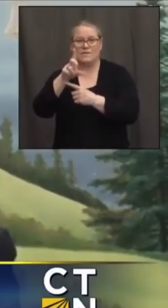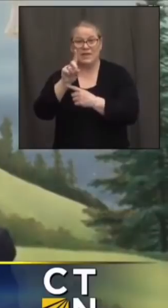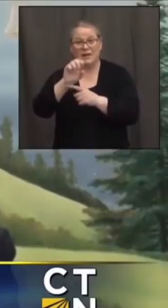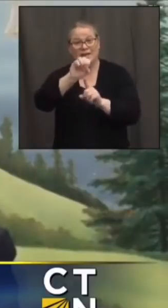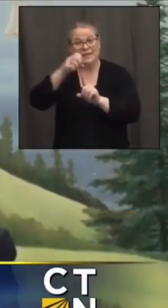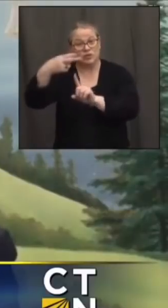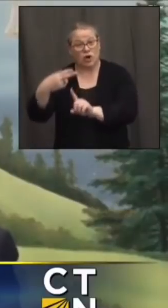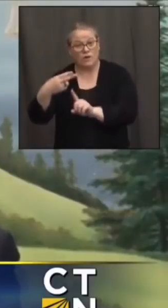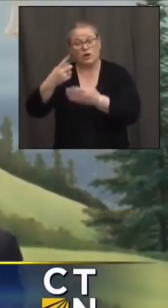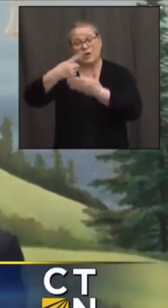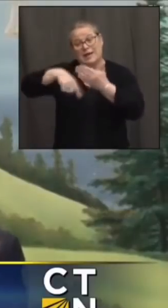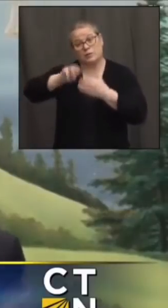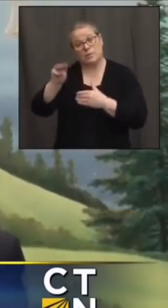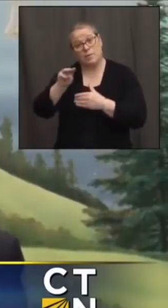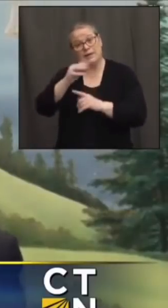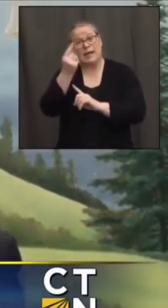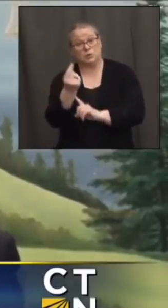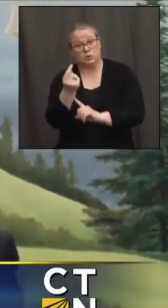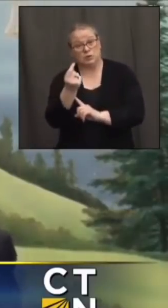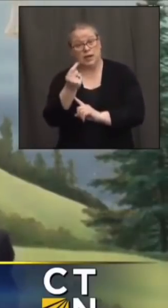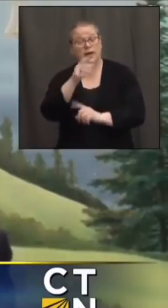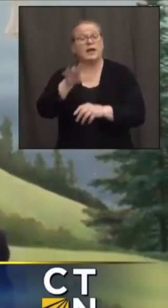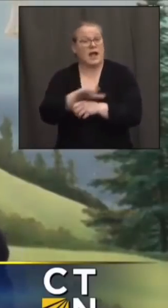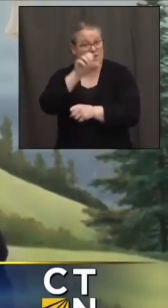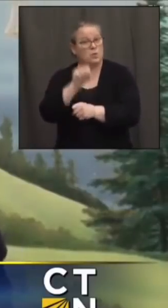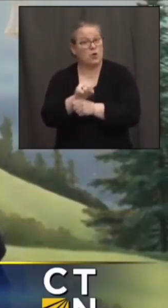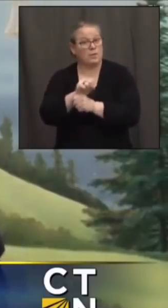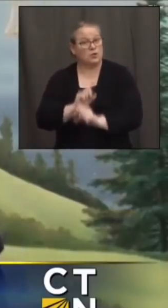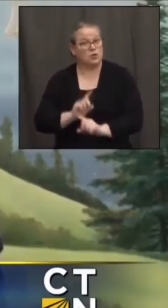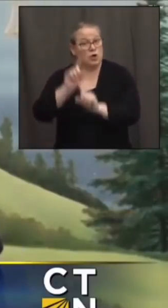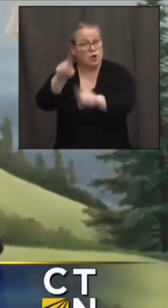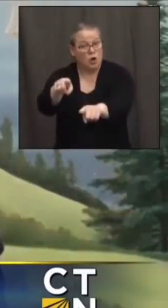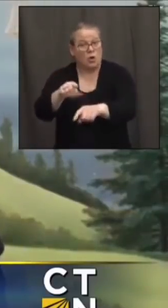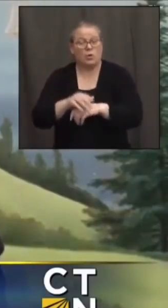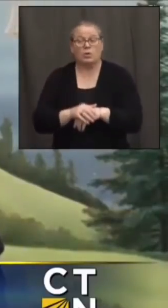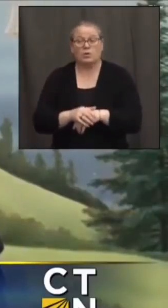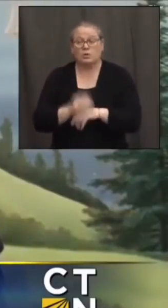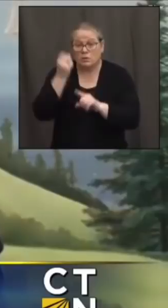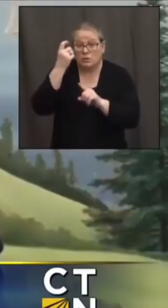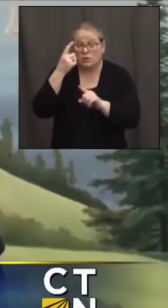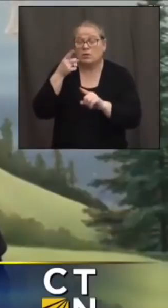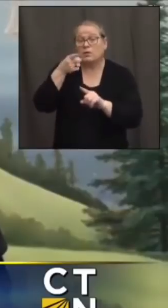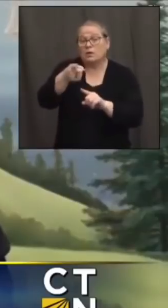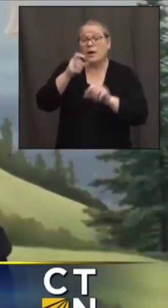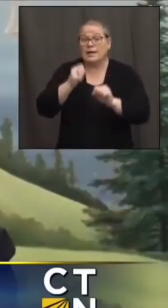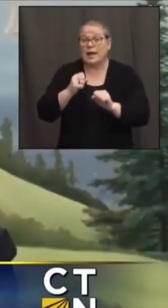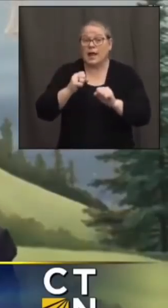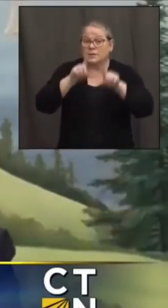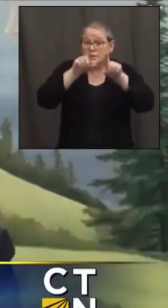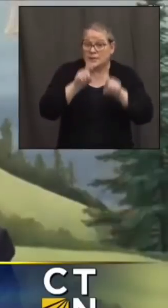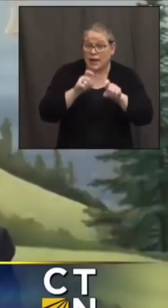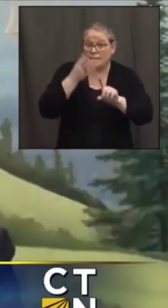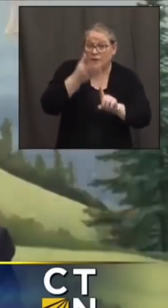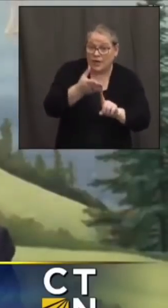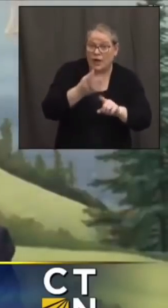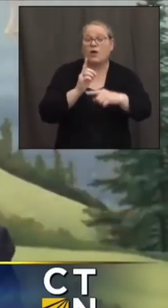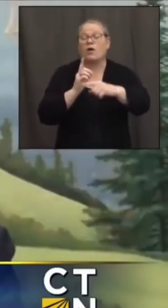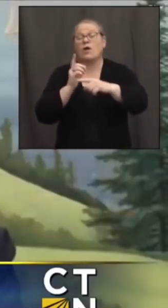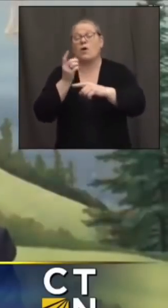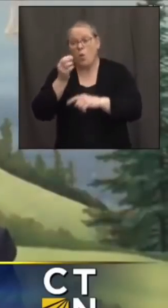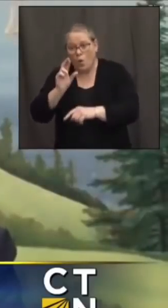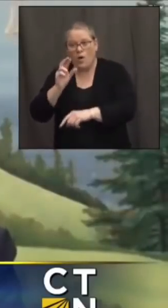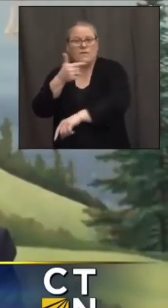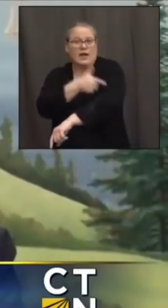have an appointment there of course you can get a vaccine vaccinated there you can also get tested there and as needed there'll also be a food